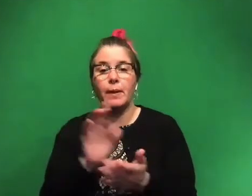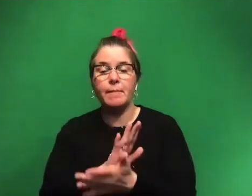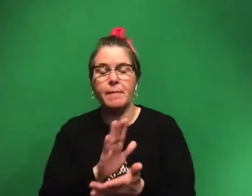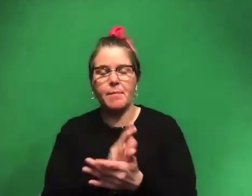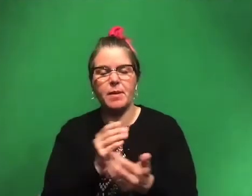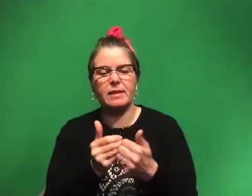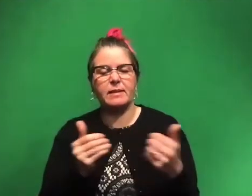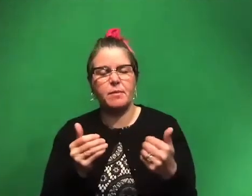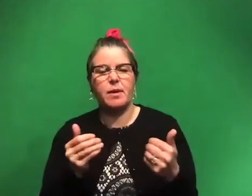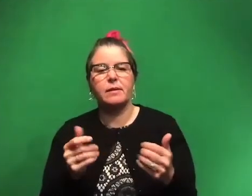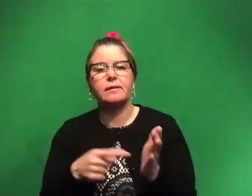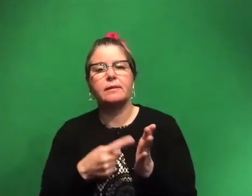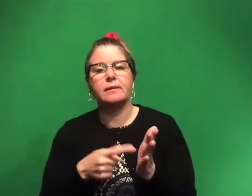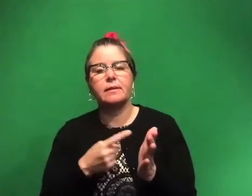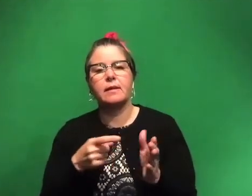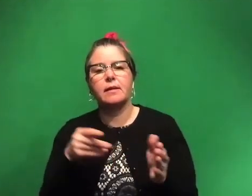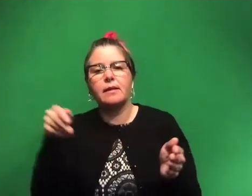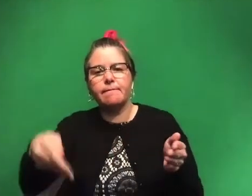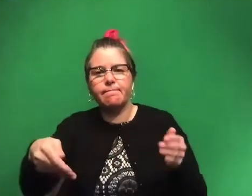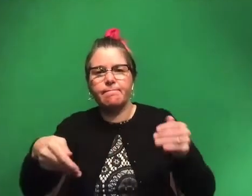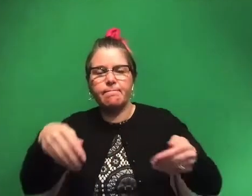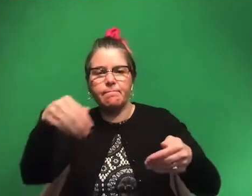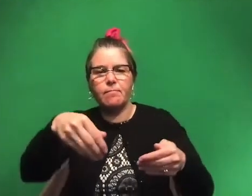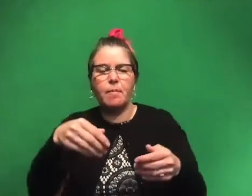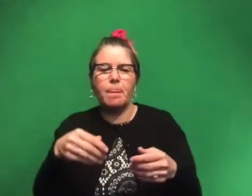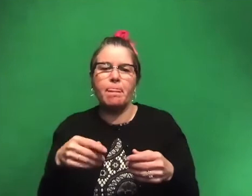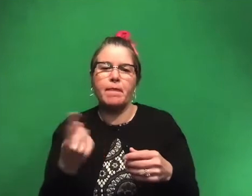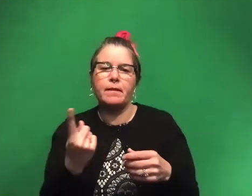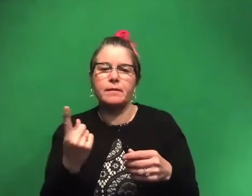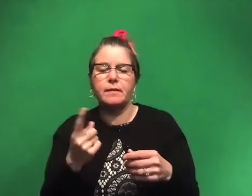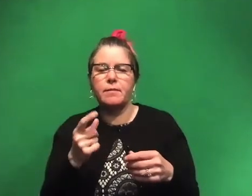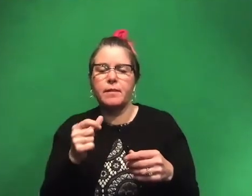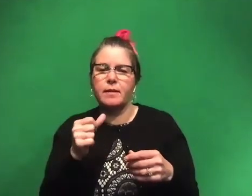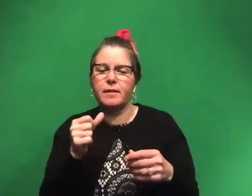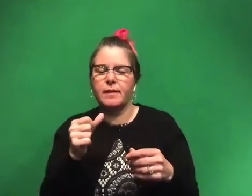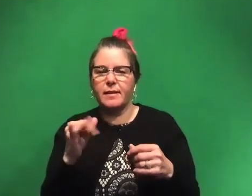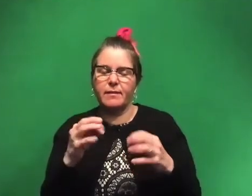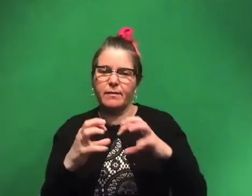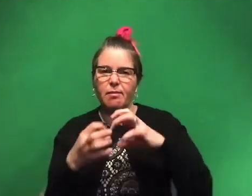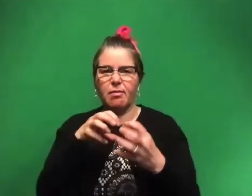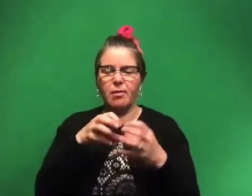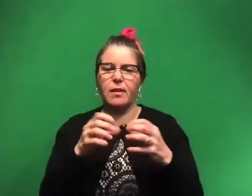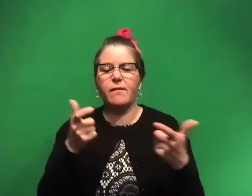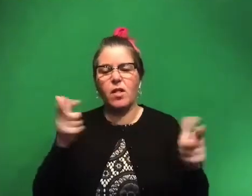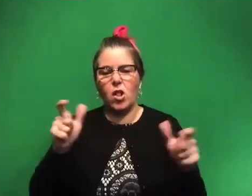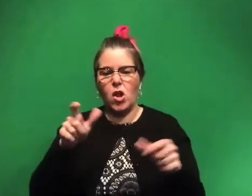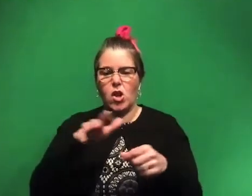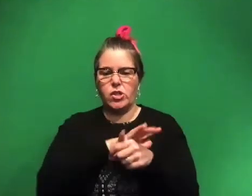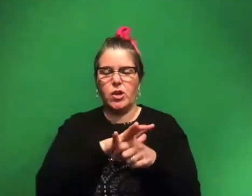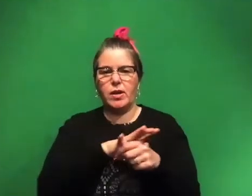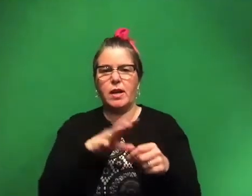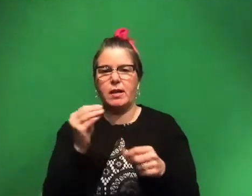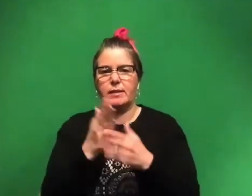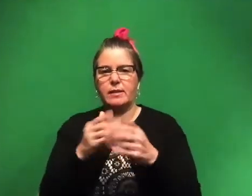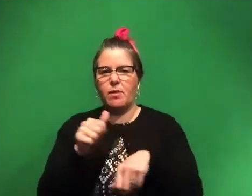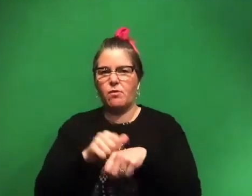Sometimes you want to put it, kind of shove it in maybe something that's not as stable. Like if you're working on kind of a larger area and some of the rock